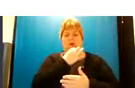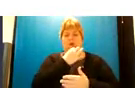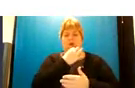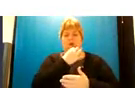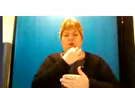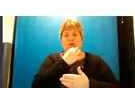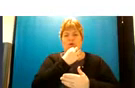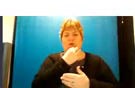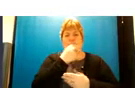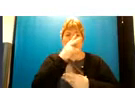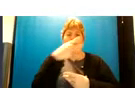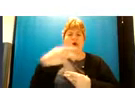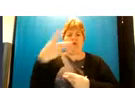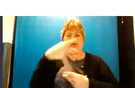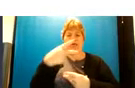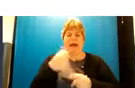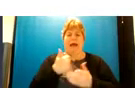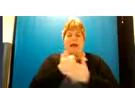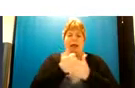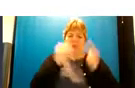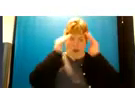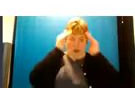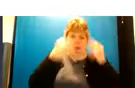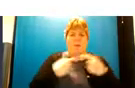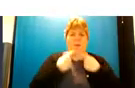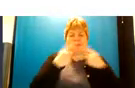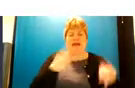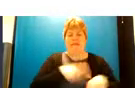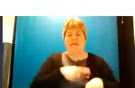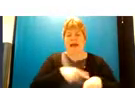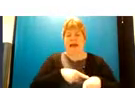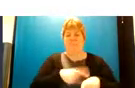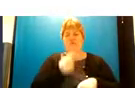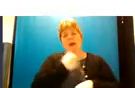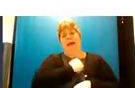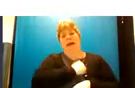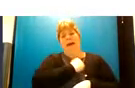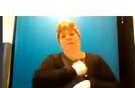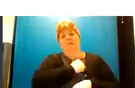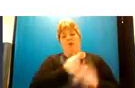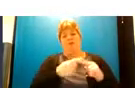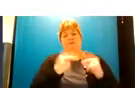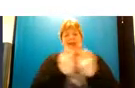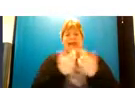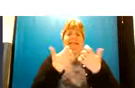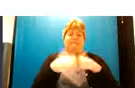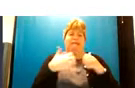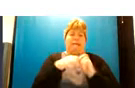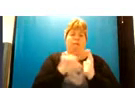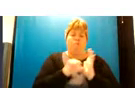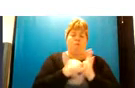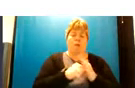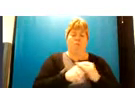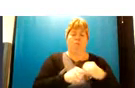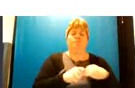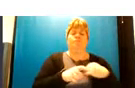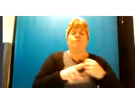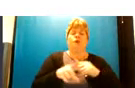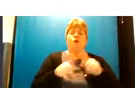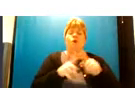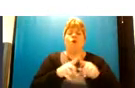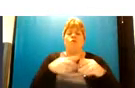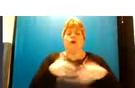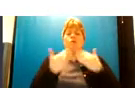my slide which helps me to concentrate on on what i'm saying at the time so apologies if there are any technical hiccups um i also wanted to